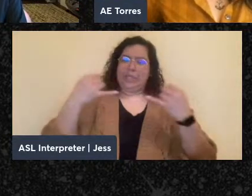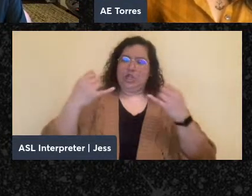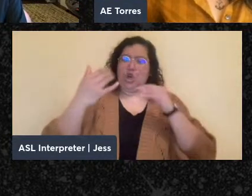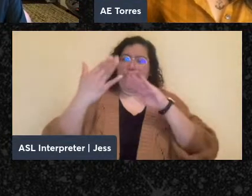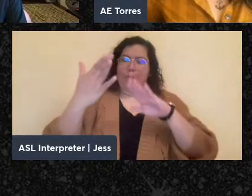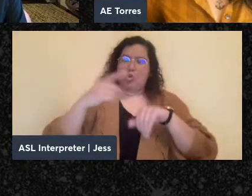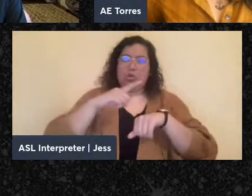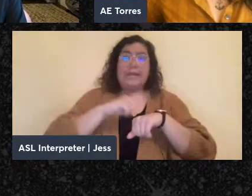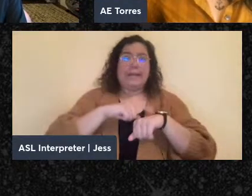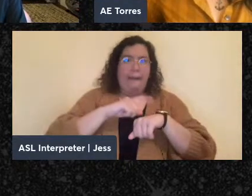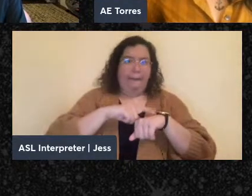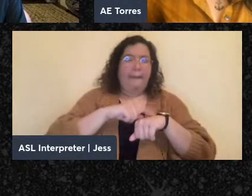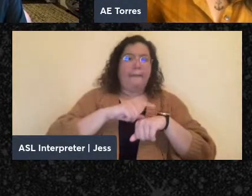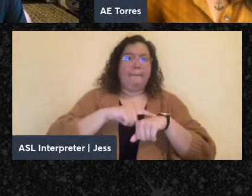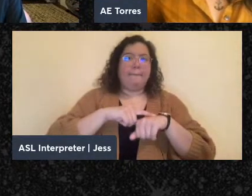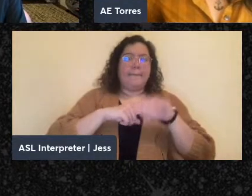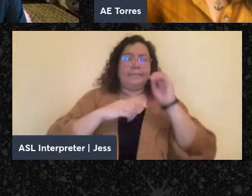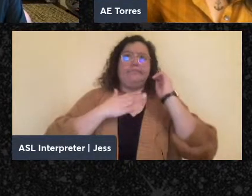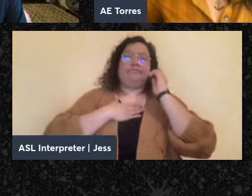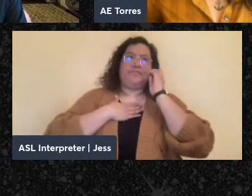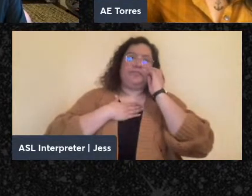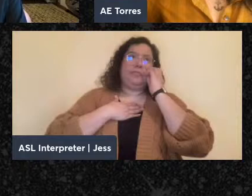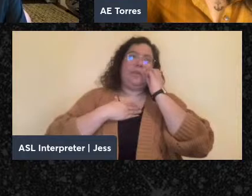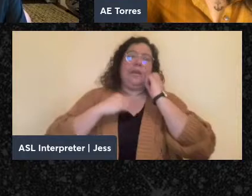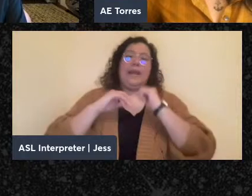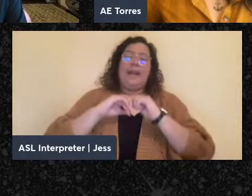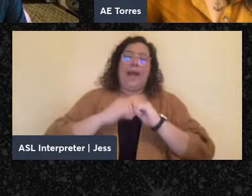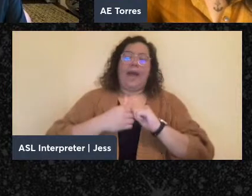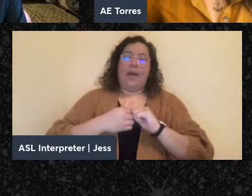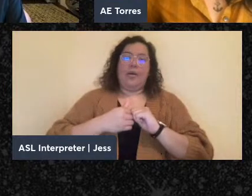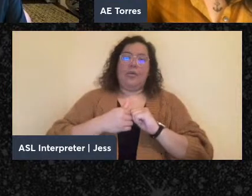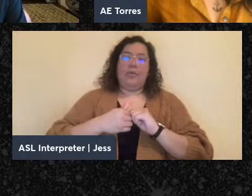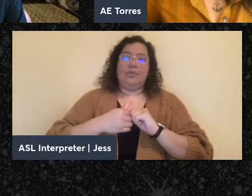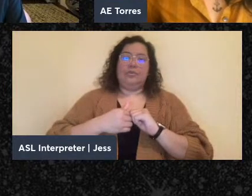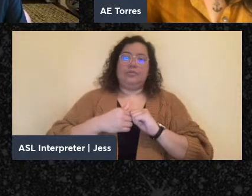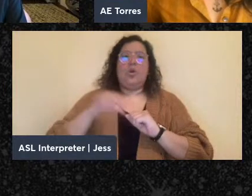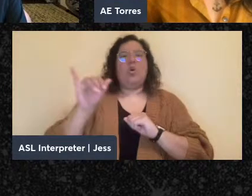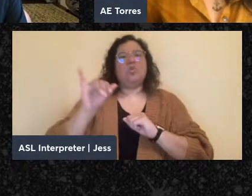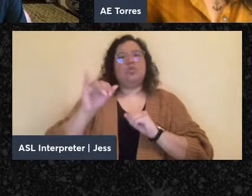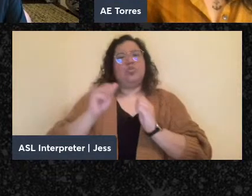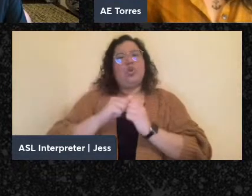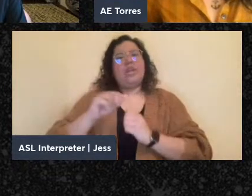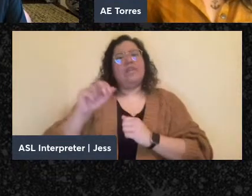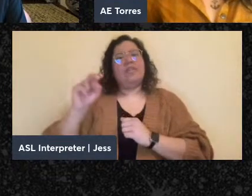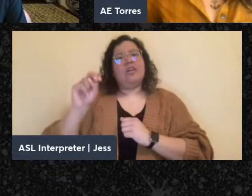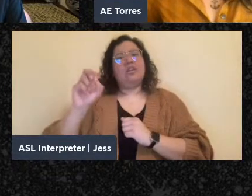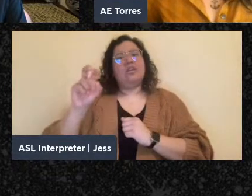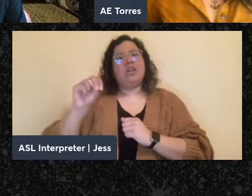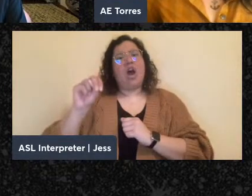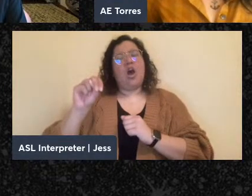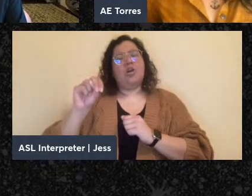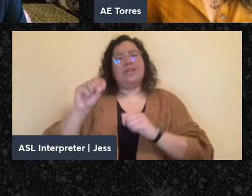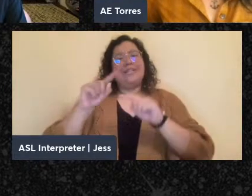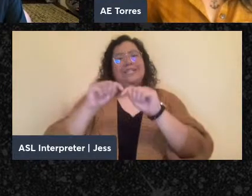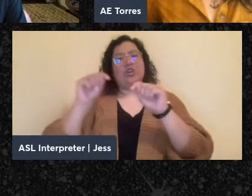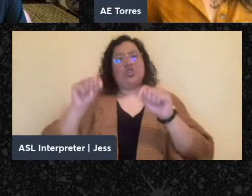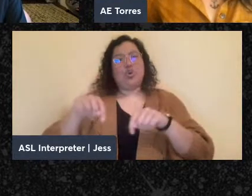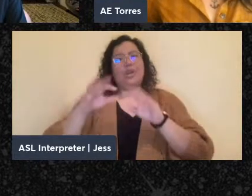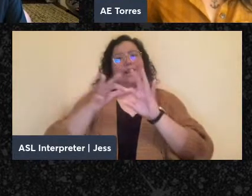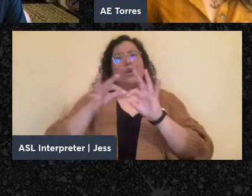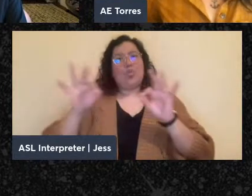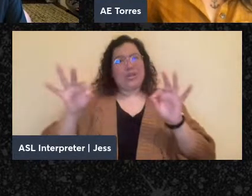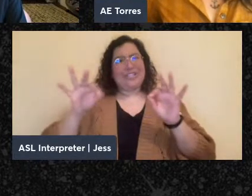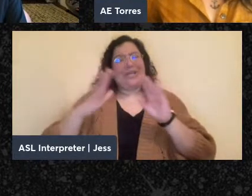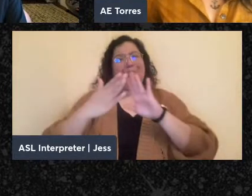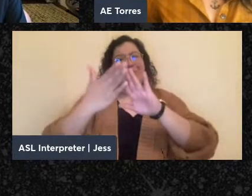time and the ways in which, along with the non-territorial linguistic approach, where you just